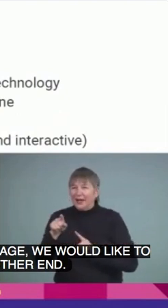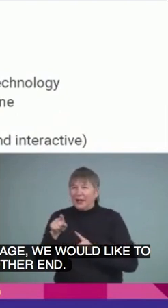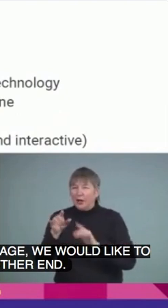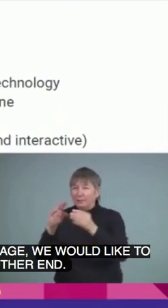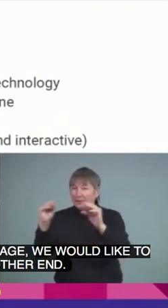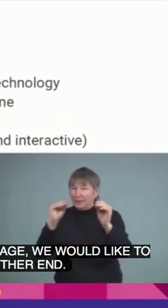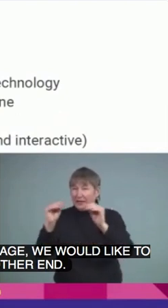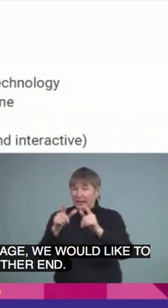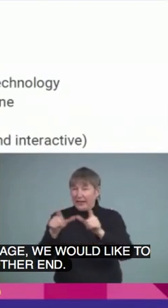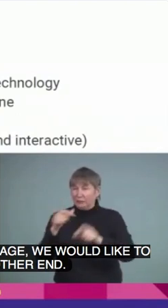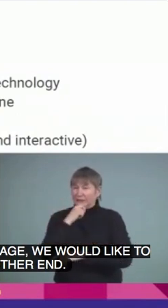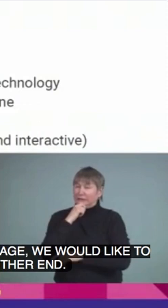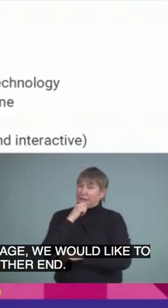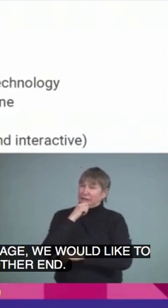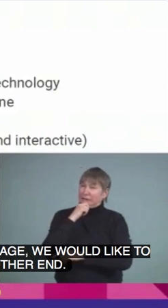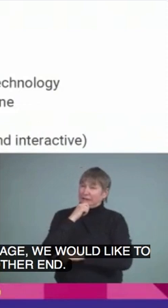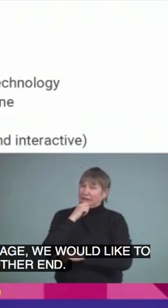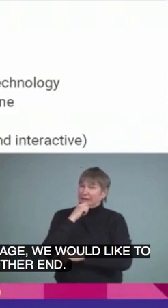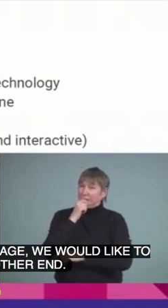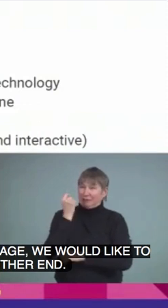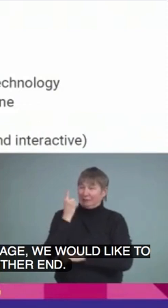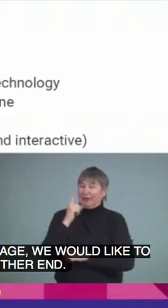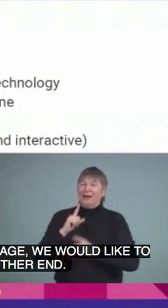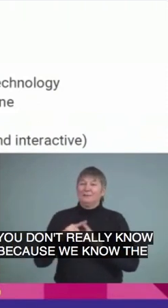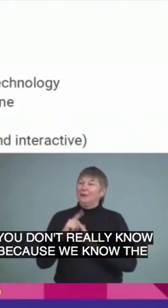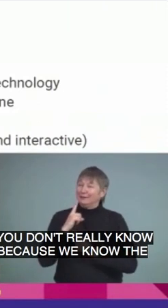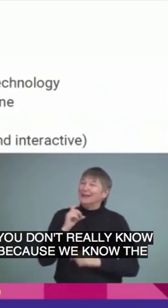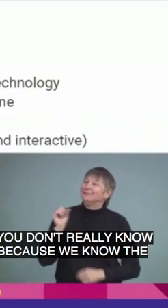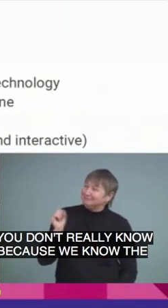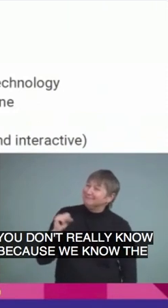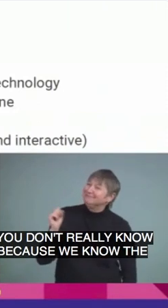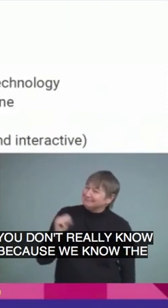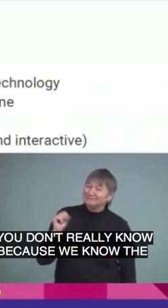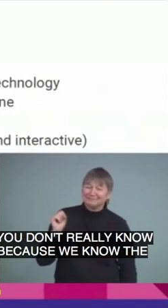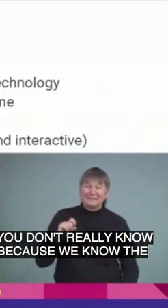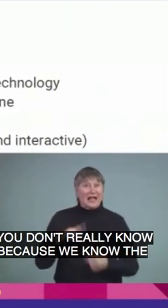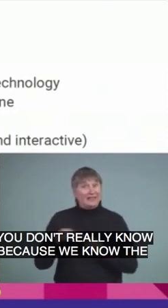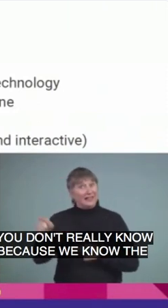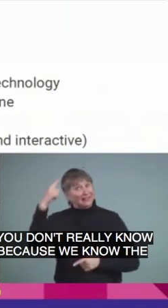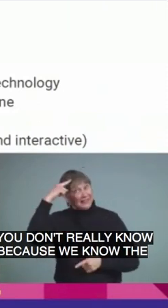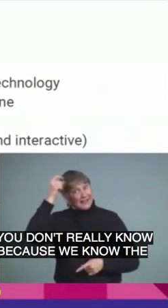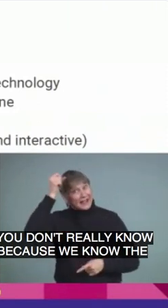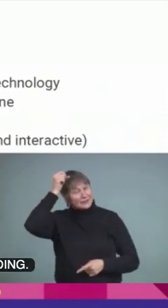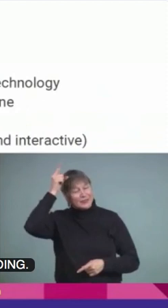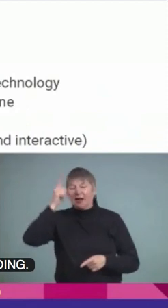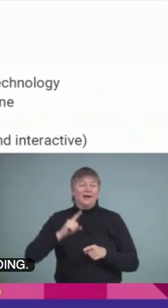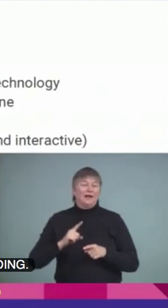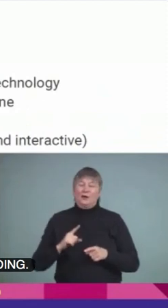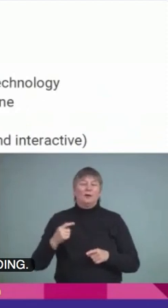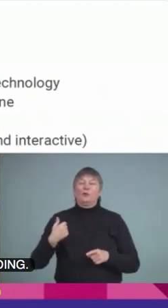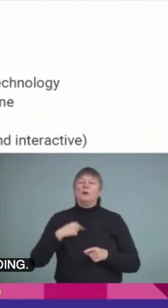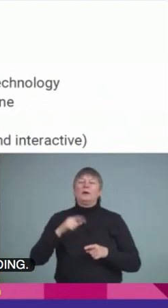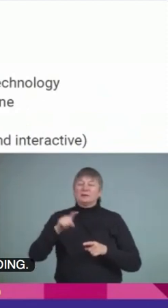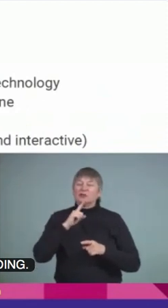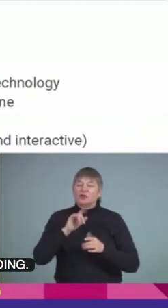because we know the social cues and they might think we're understanding. So, we want to make sure that there's comprehensible